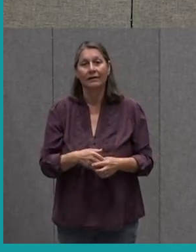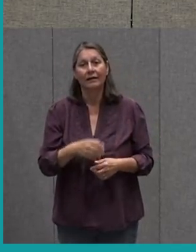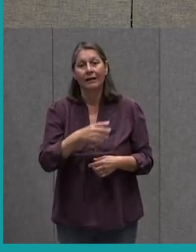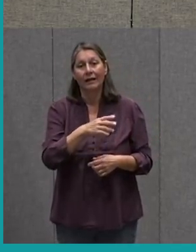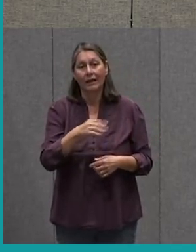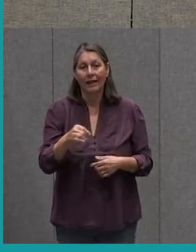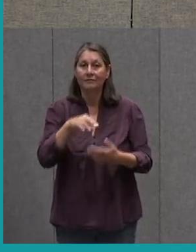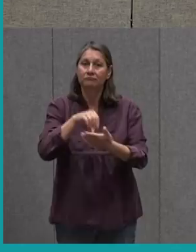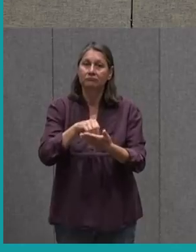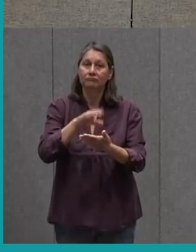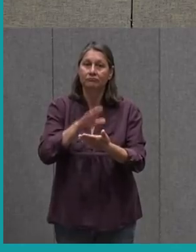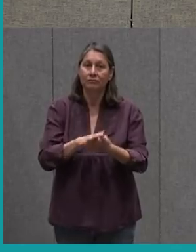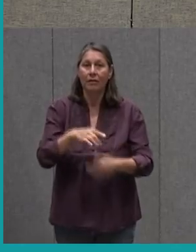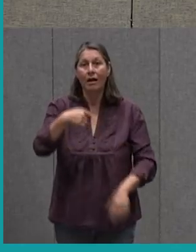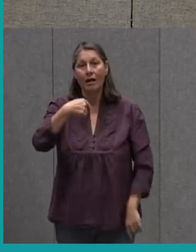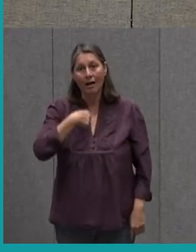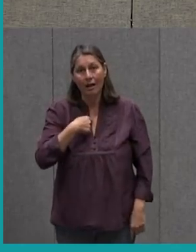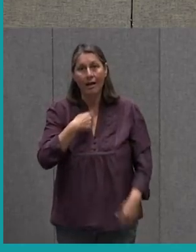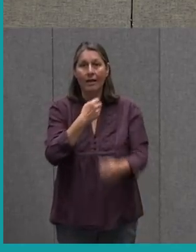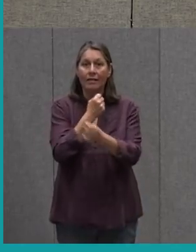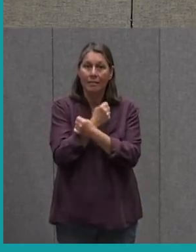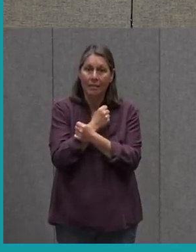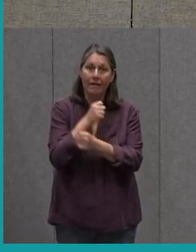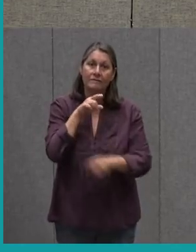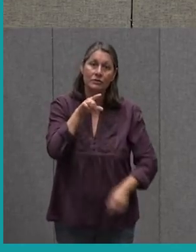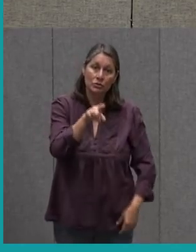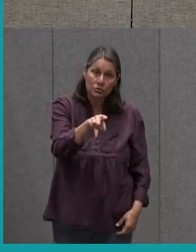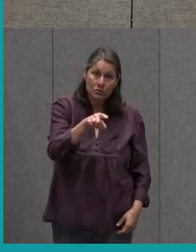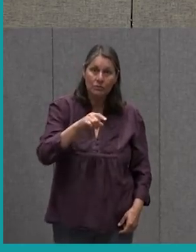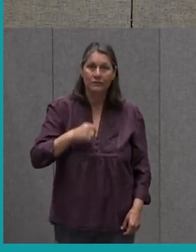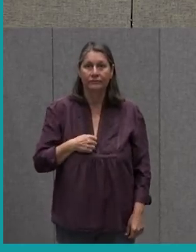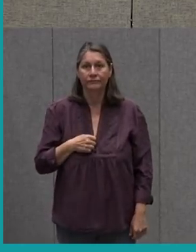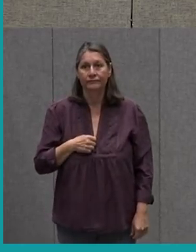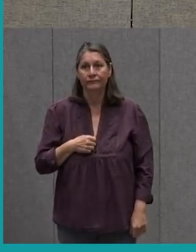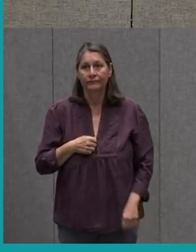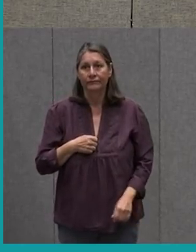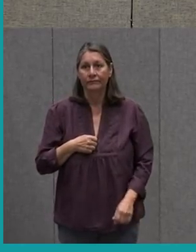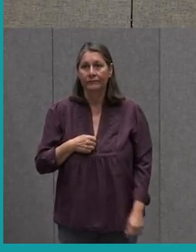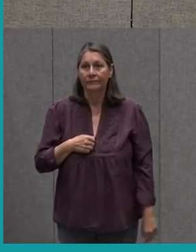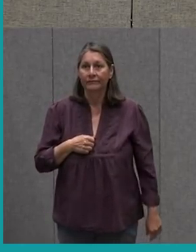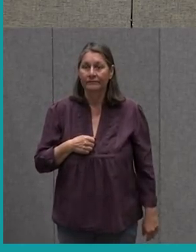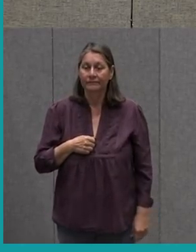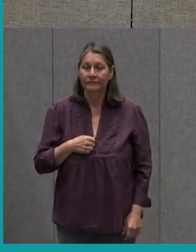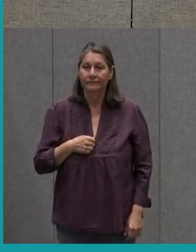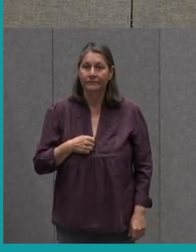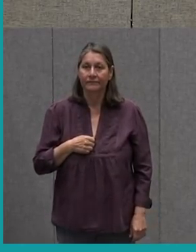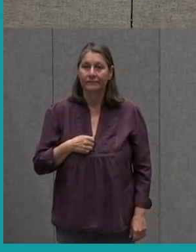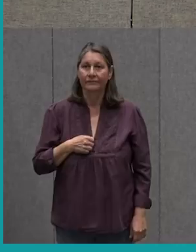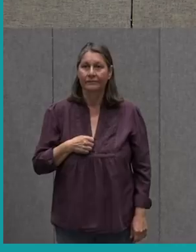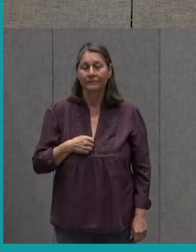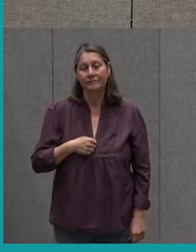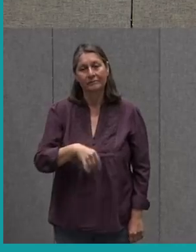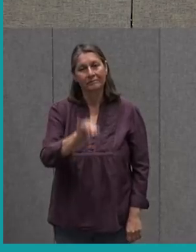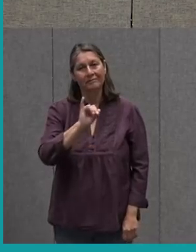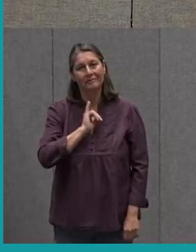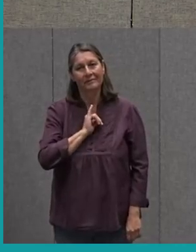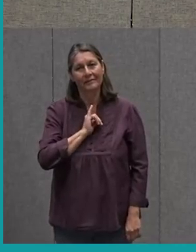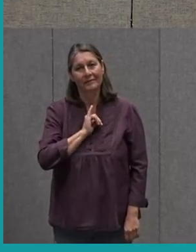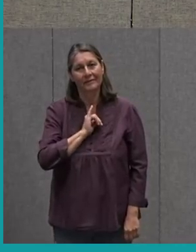I Love You So I Will Say I And Then I Will Say Love